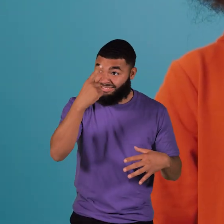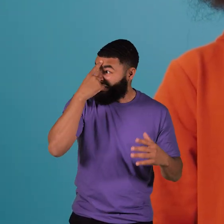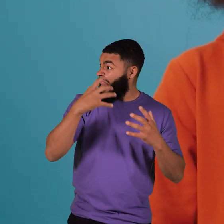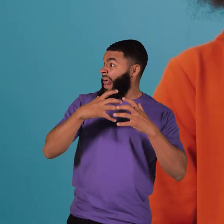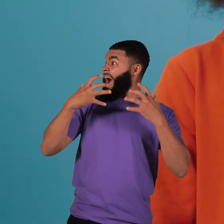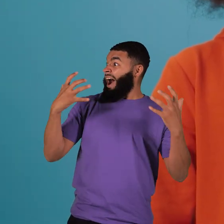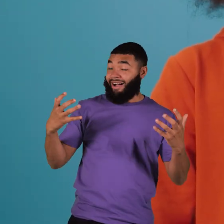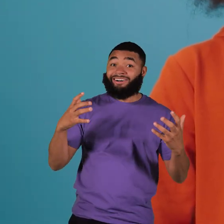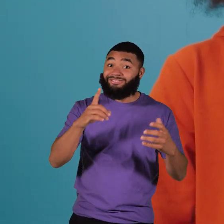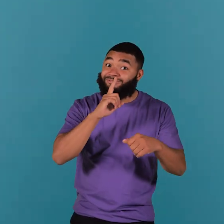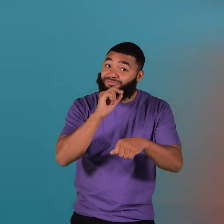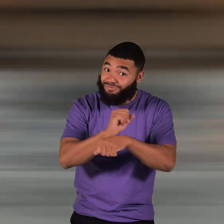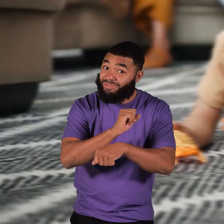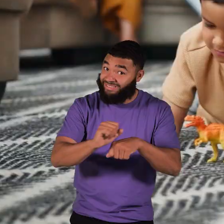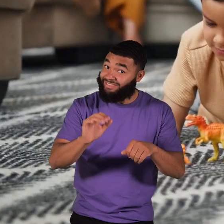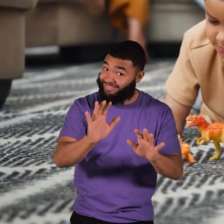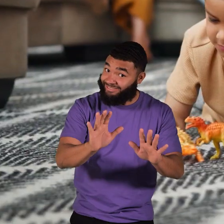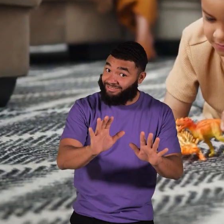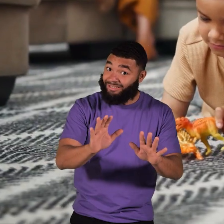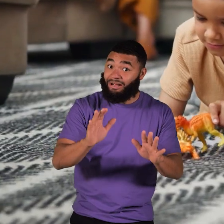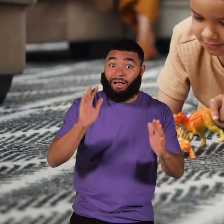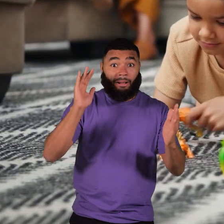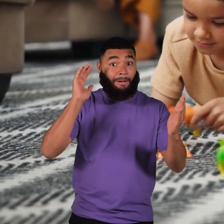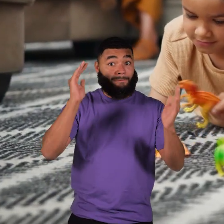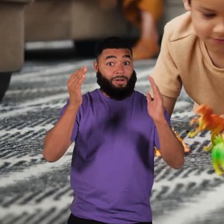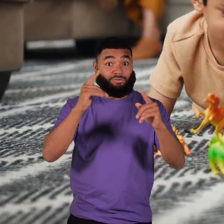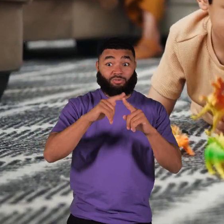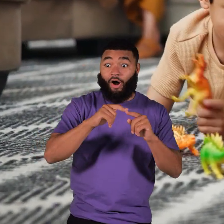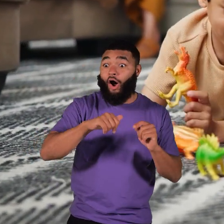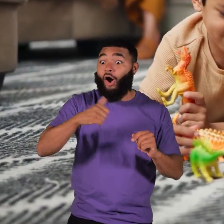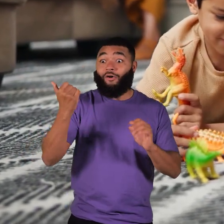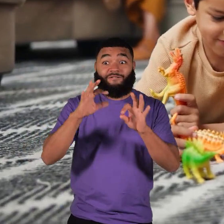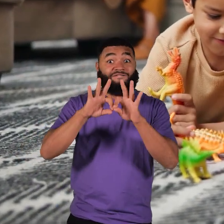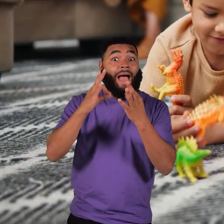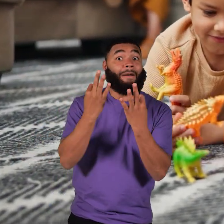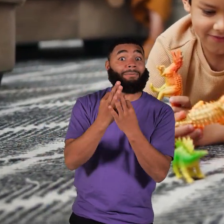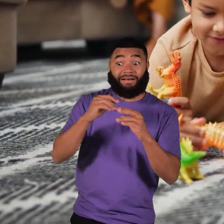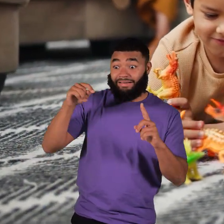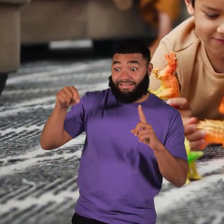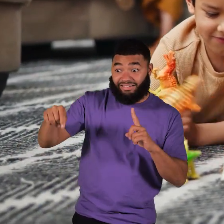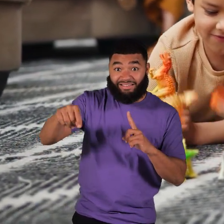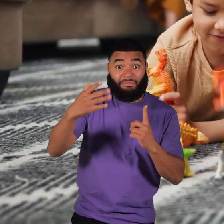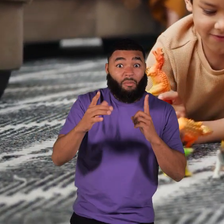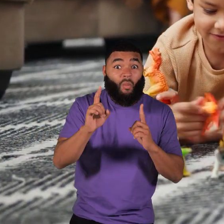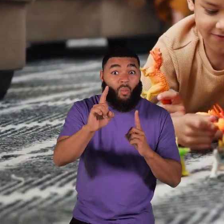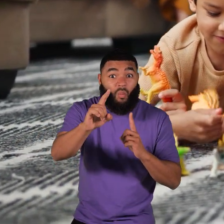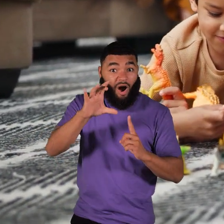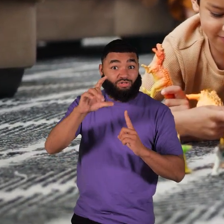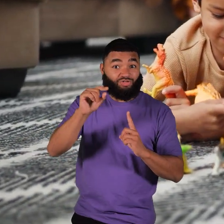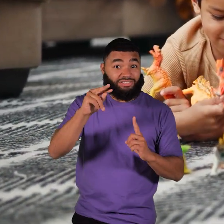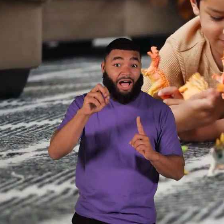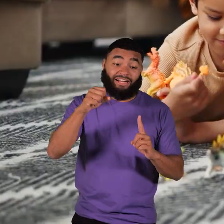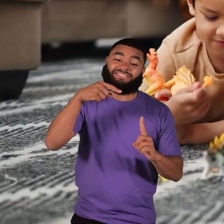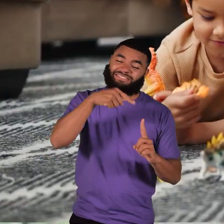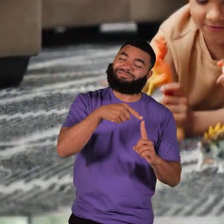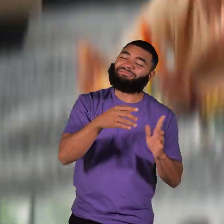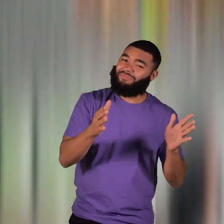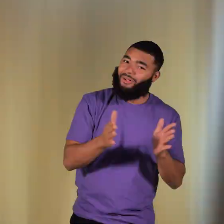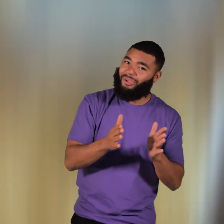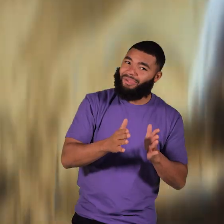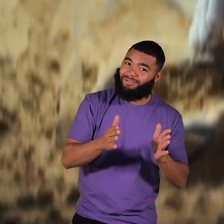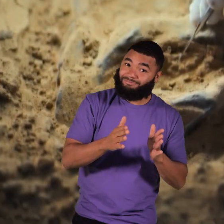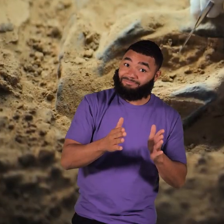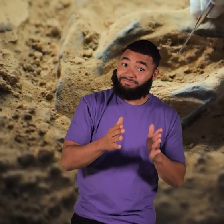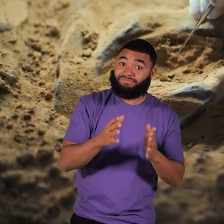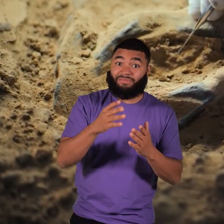lot, and it is. Compared to other family members who might weigh up to 100 tons, though, it was small.